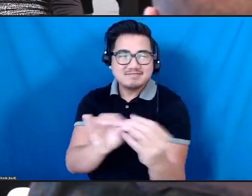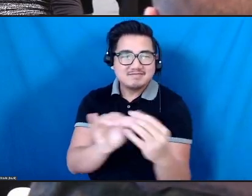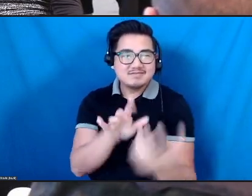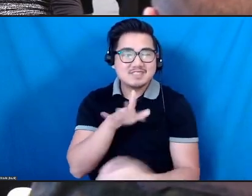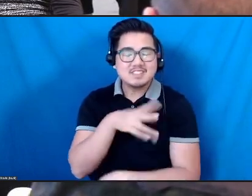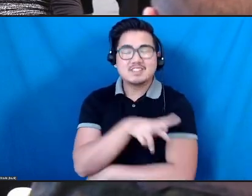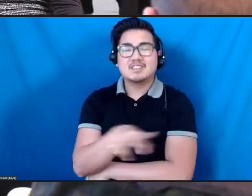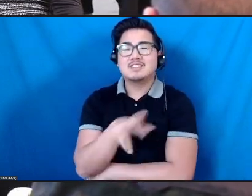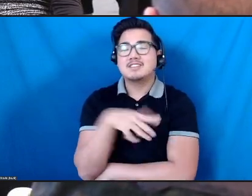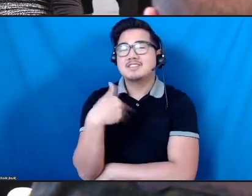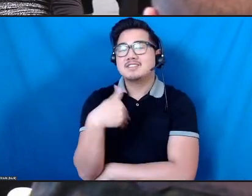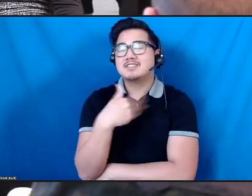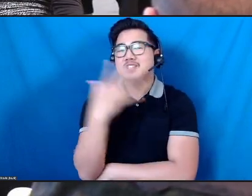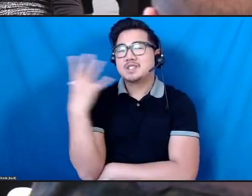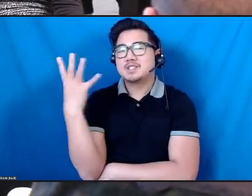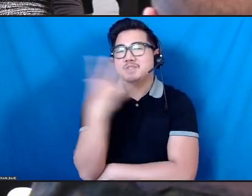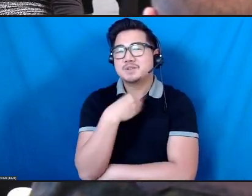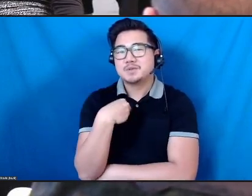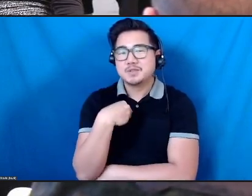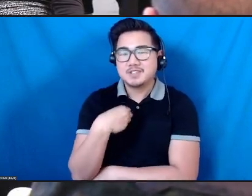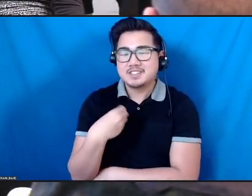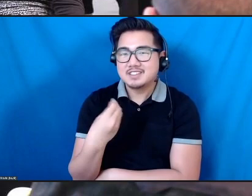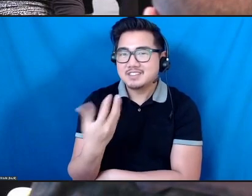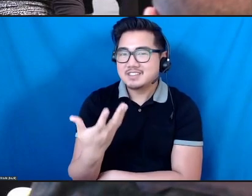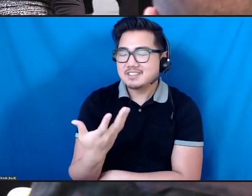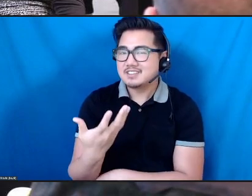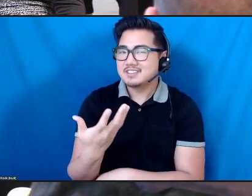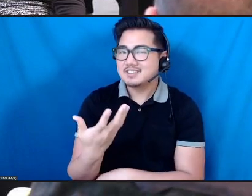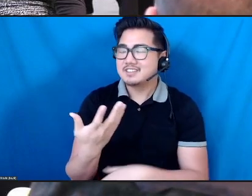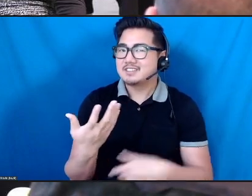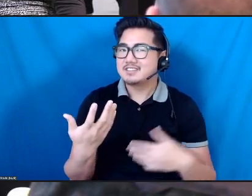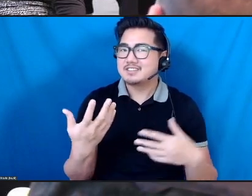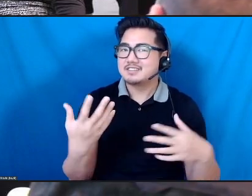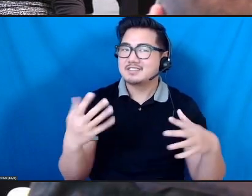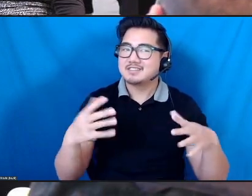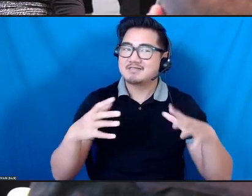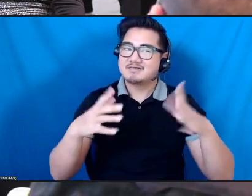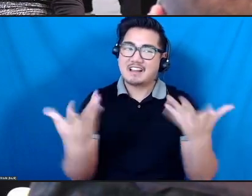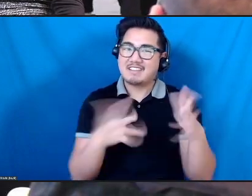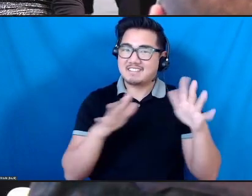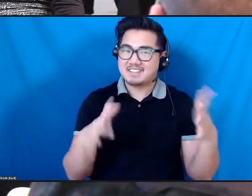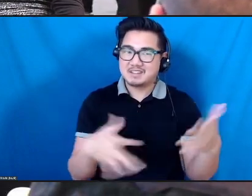reverberations and echoes. would just share